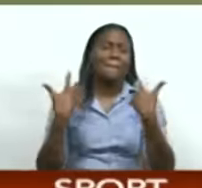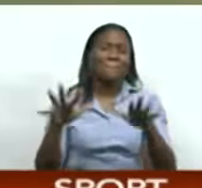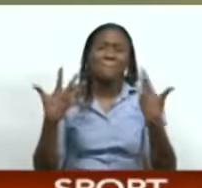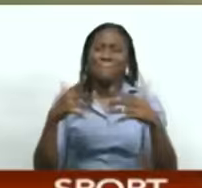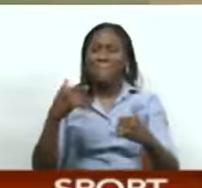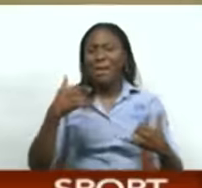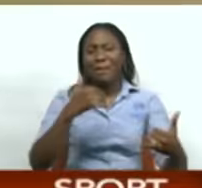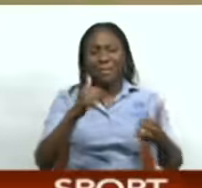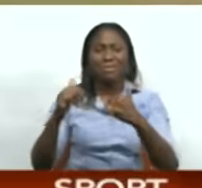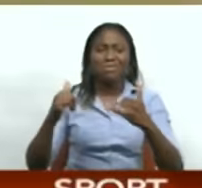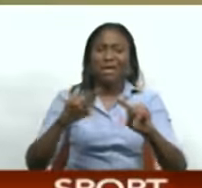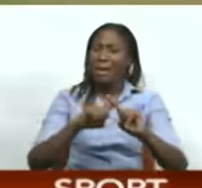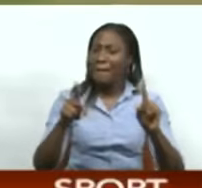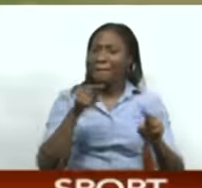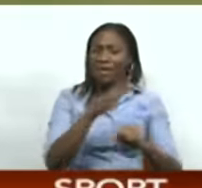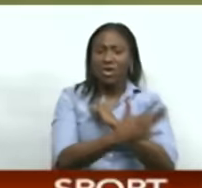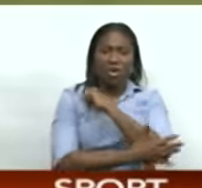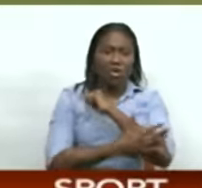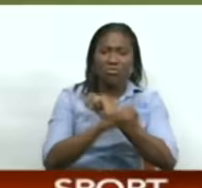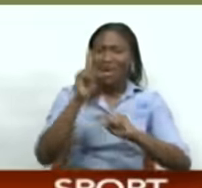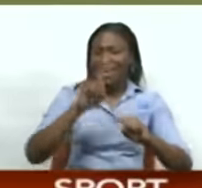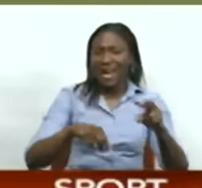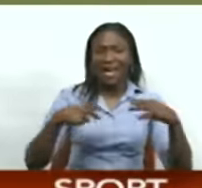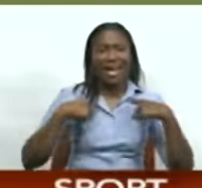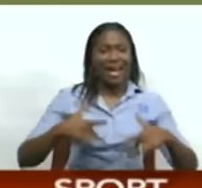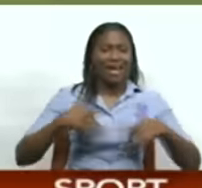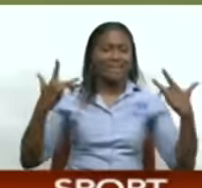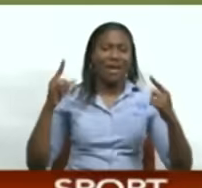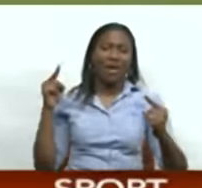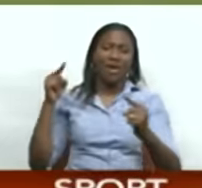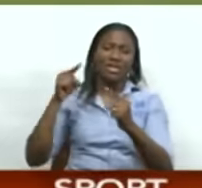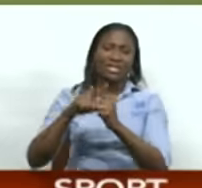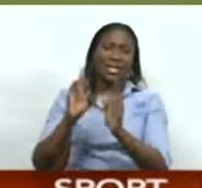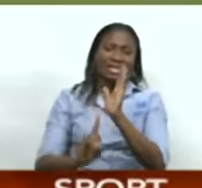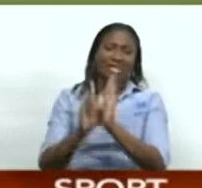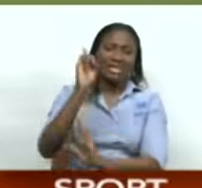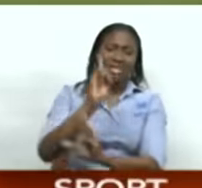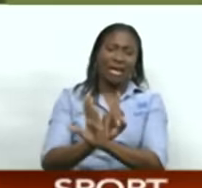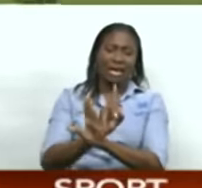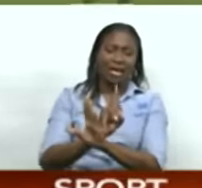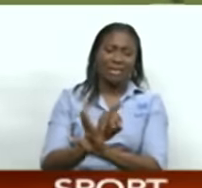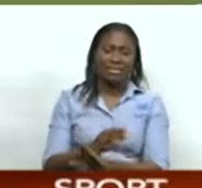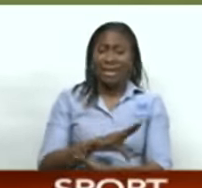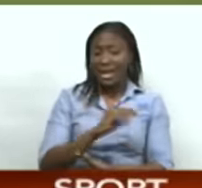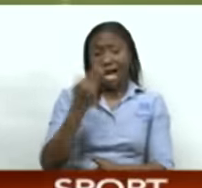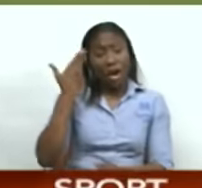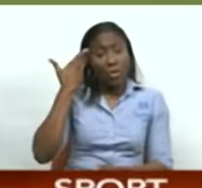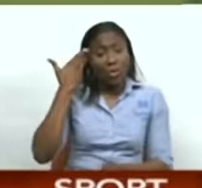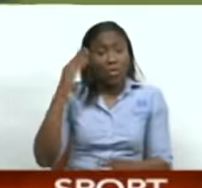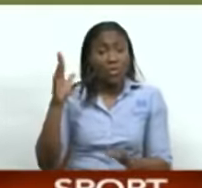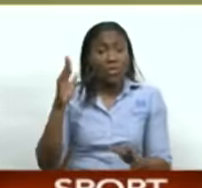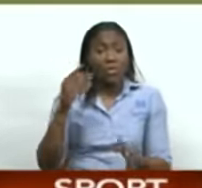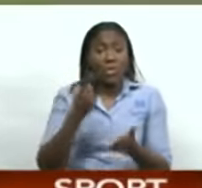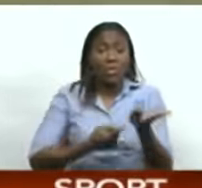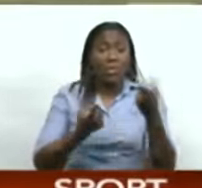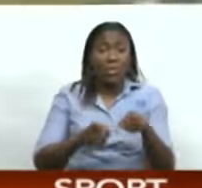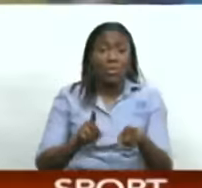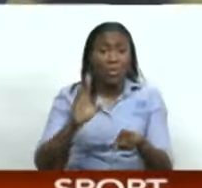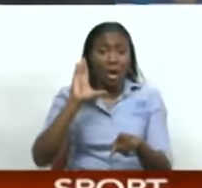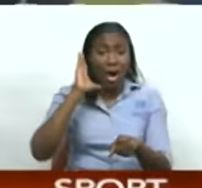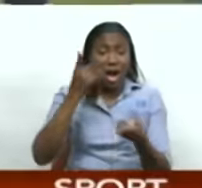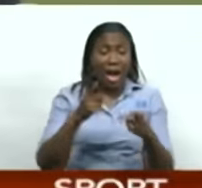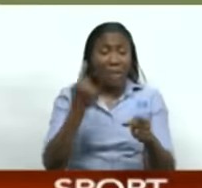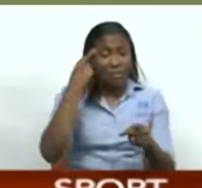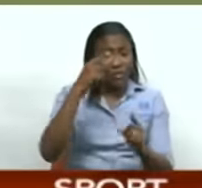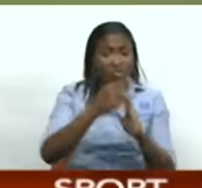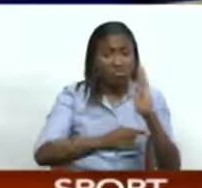not be able to host any cricket events or games until December. There is also, so far, no word on how the suspension affects Sri Lanka's hosting of the